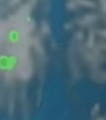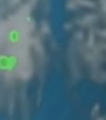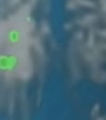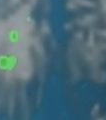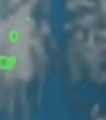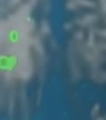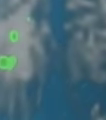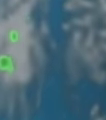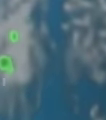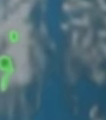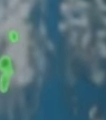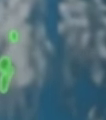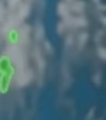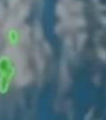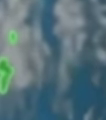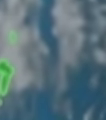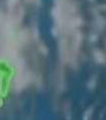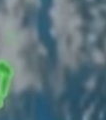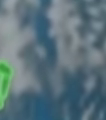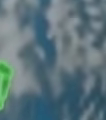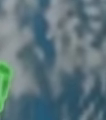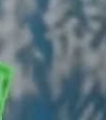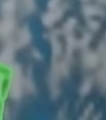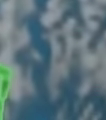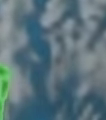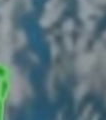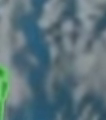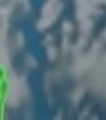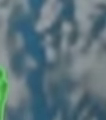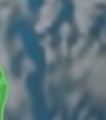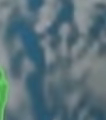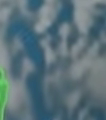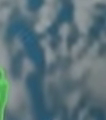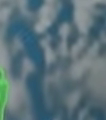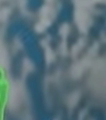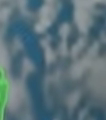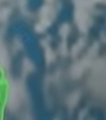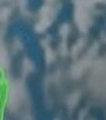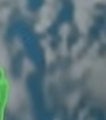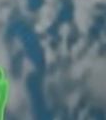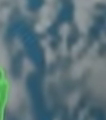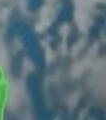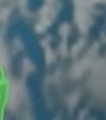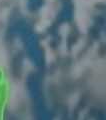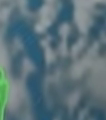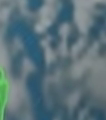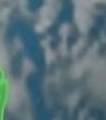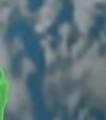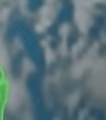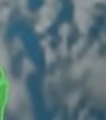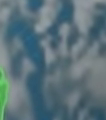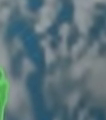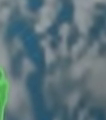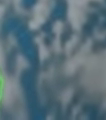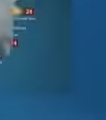afternoon temperatures over these parts of the country. Then, in the evening, we will see more cloud creeping into the eastern areas, and we are going to be